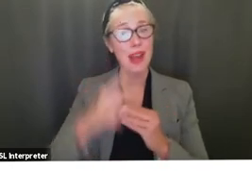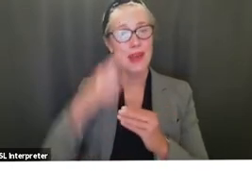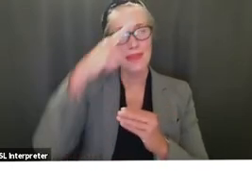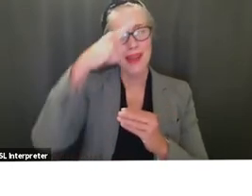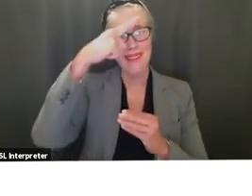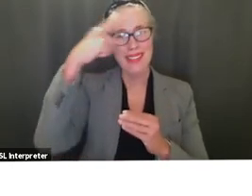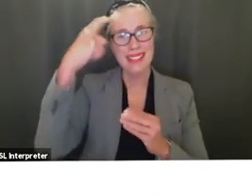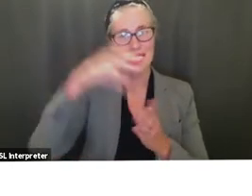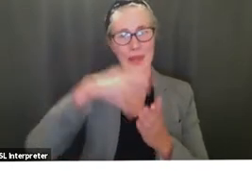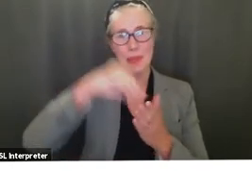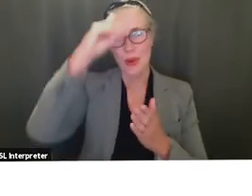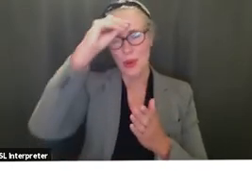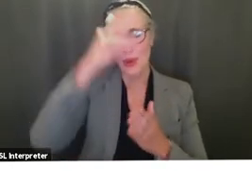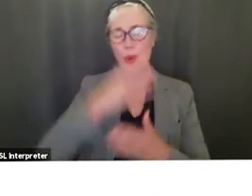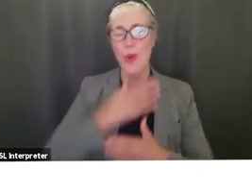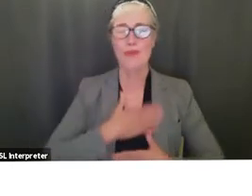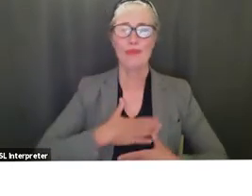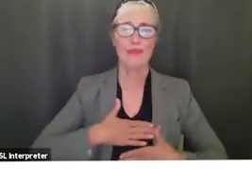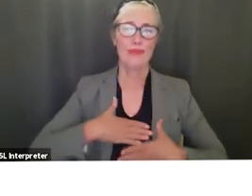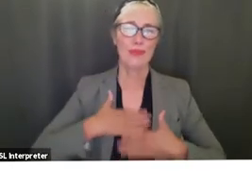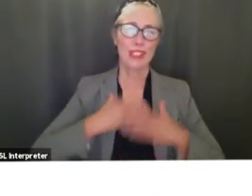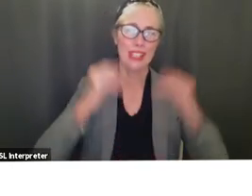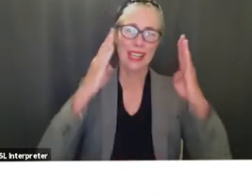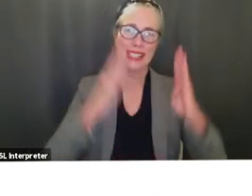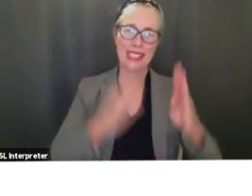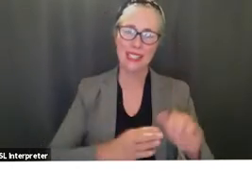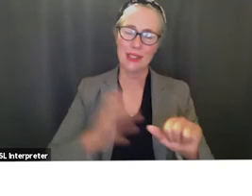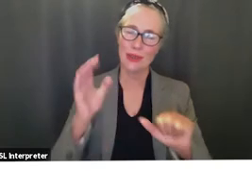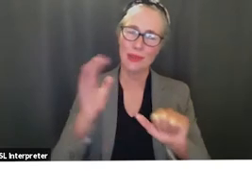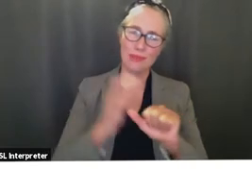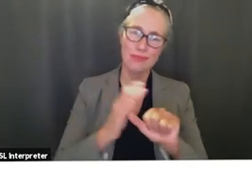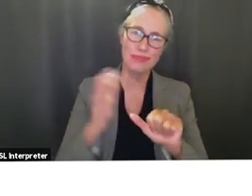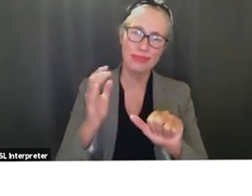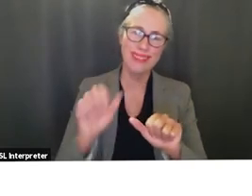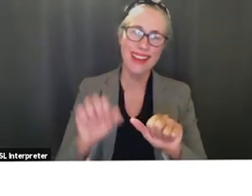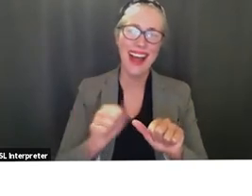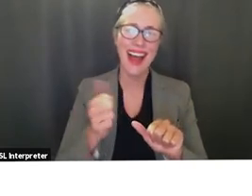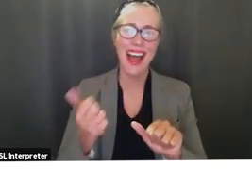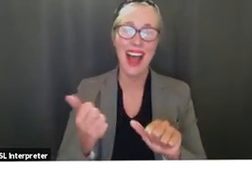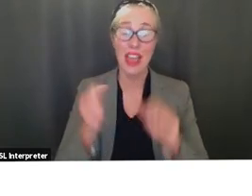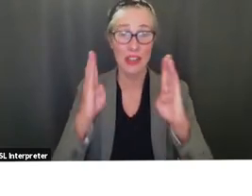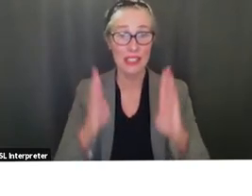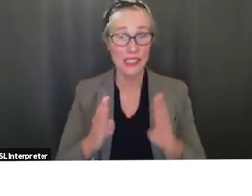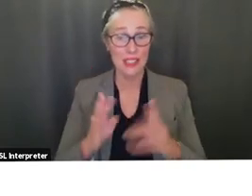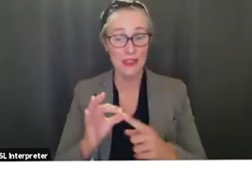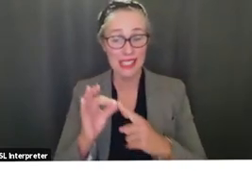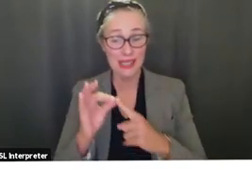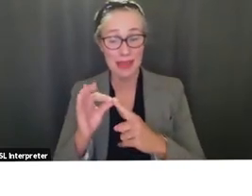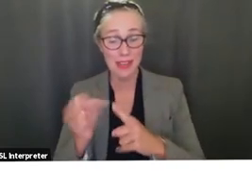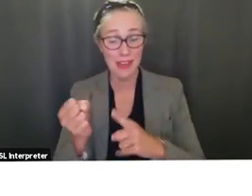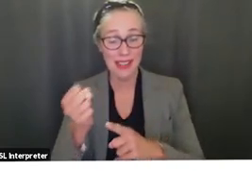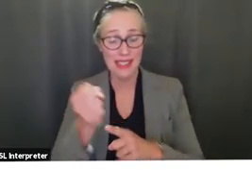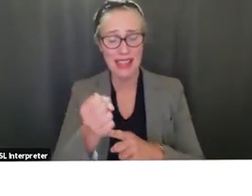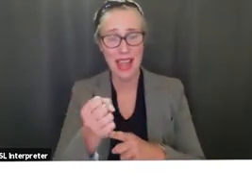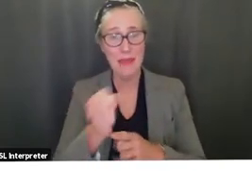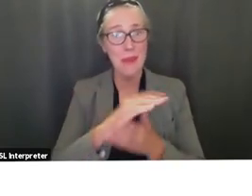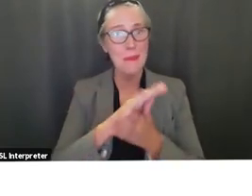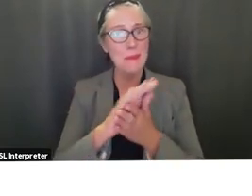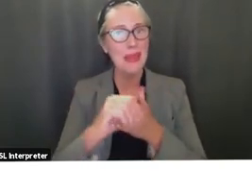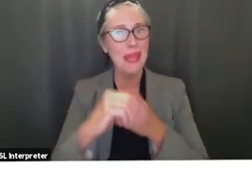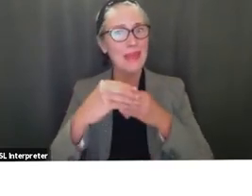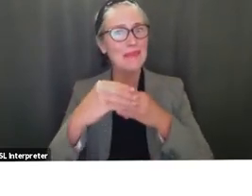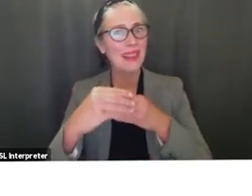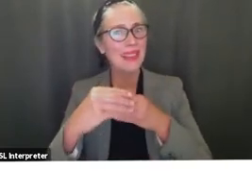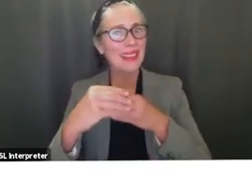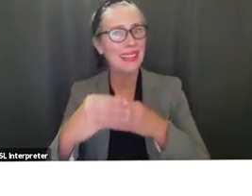so appreciate our teachers our other uh teachers on special assignment who stepped up into leadership roles to lead the